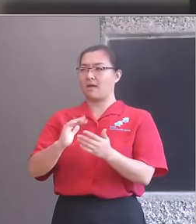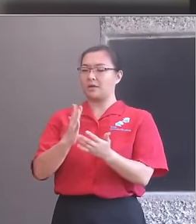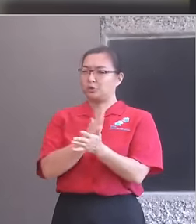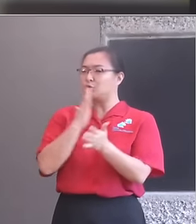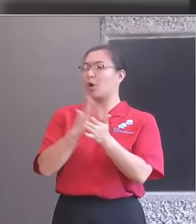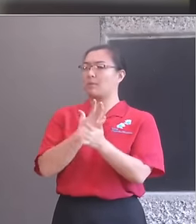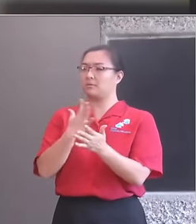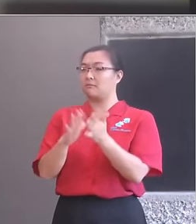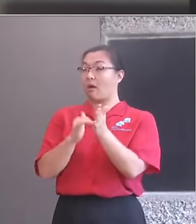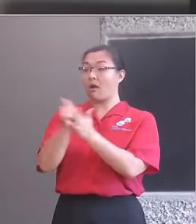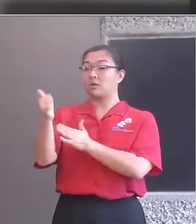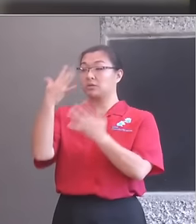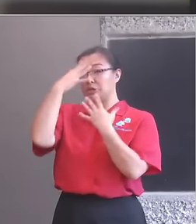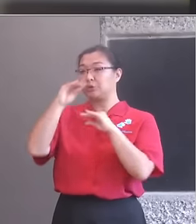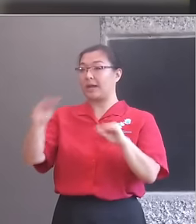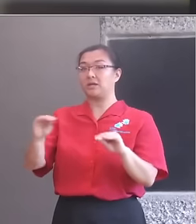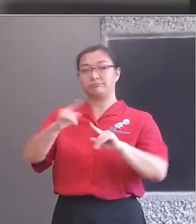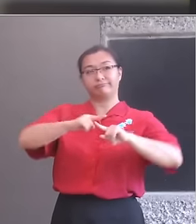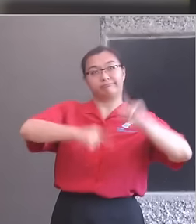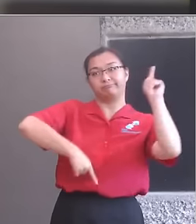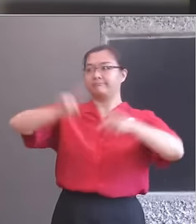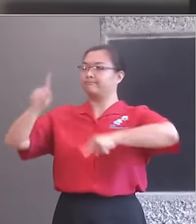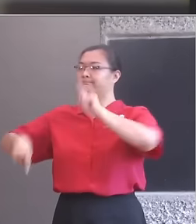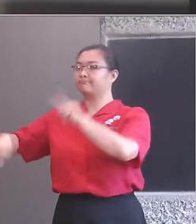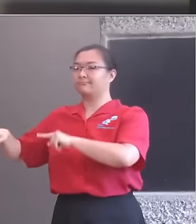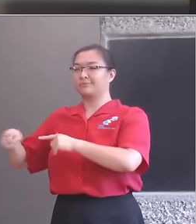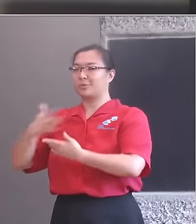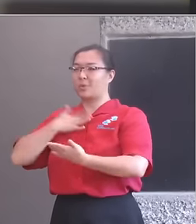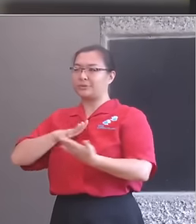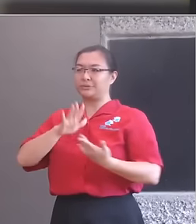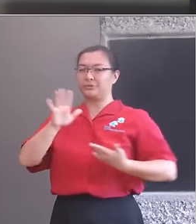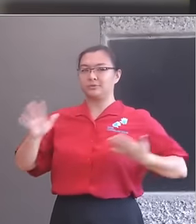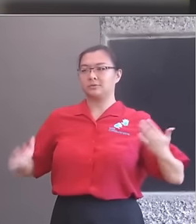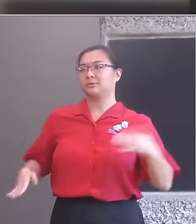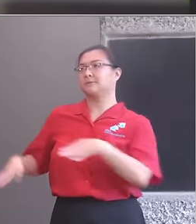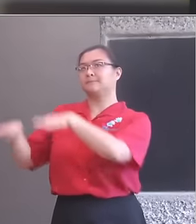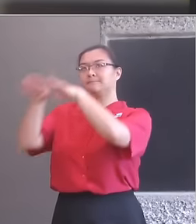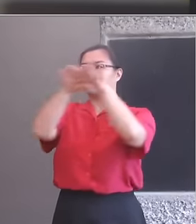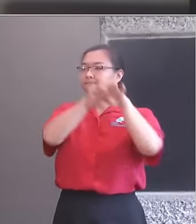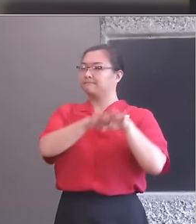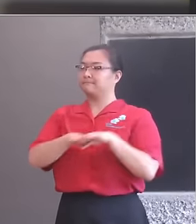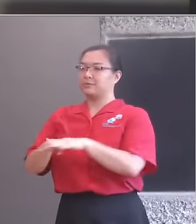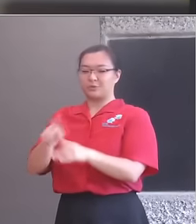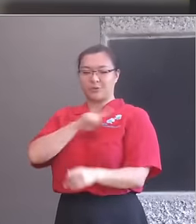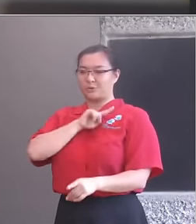and the life-changing skills that art and culture can bring. We know this is a problem. It was highlighted in